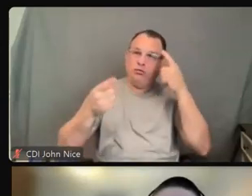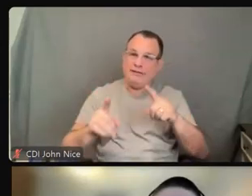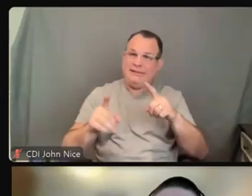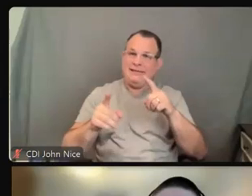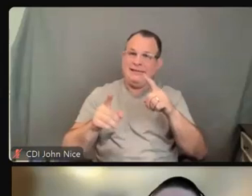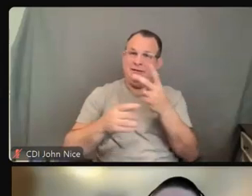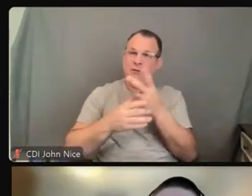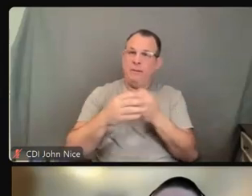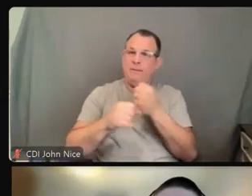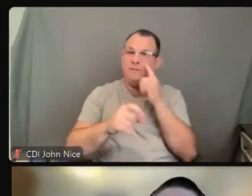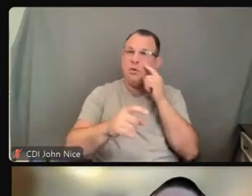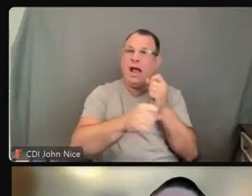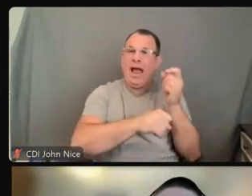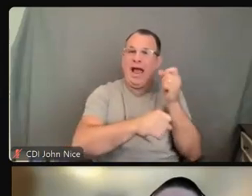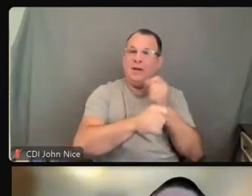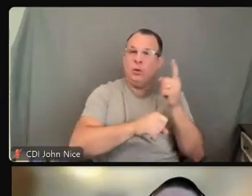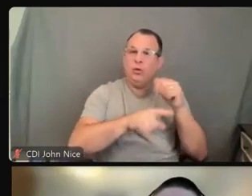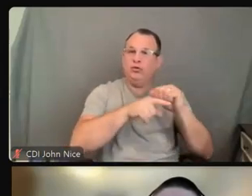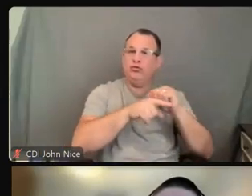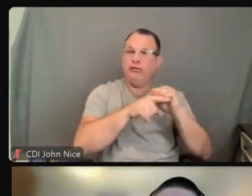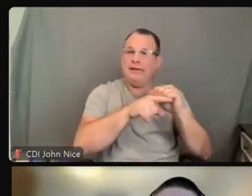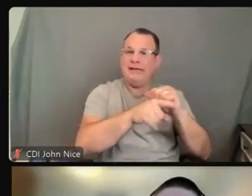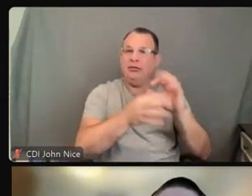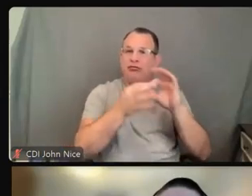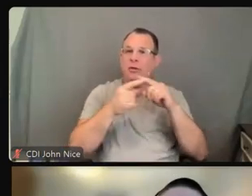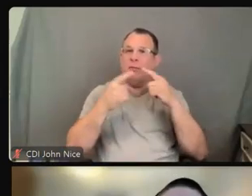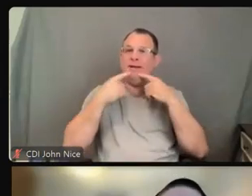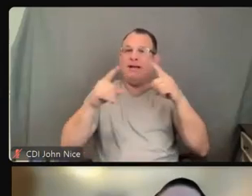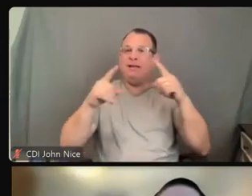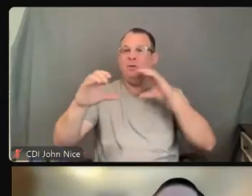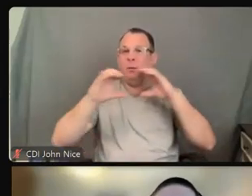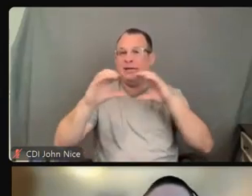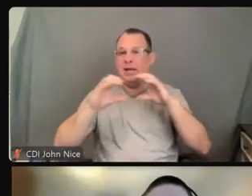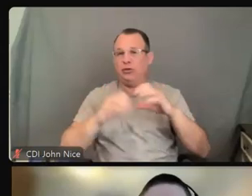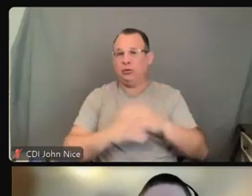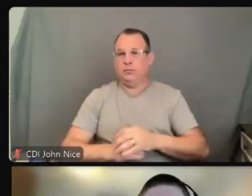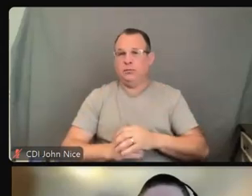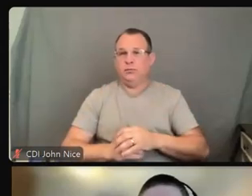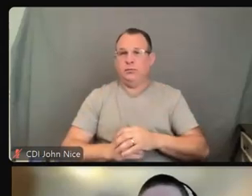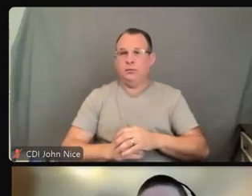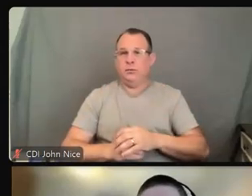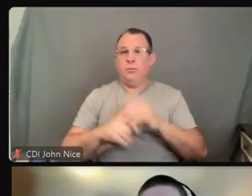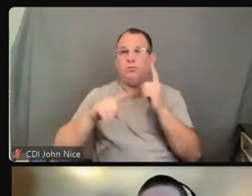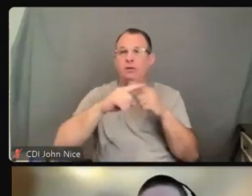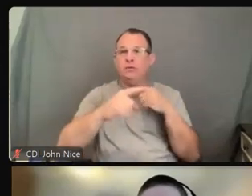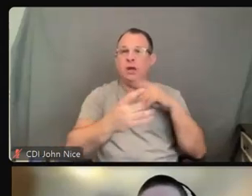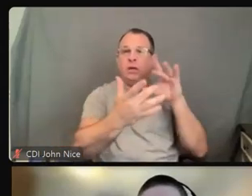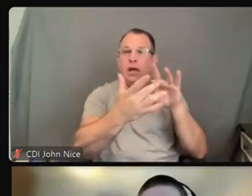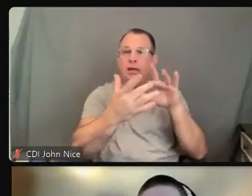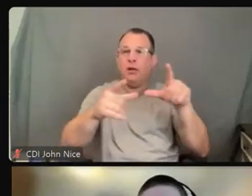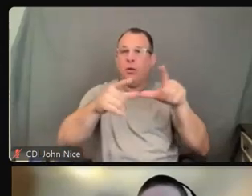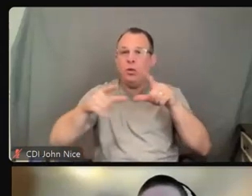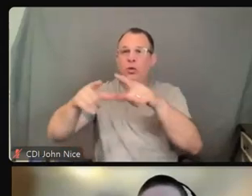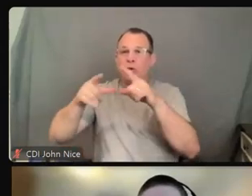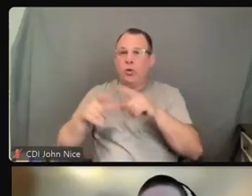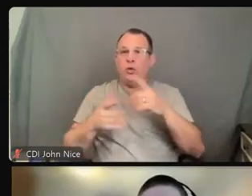on effective communication and to conduct outreach to local disability groups on the availability